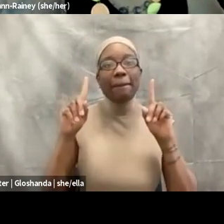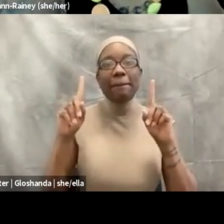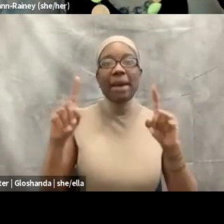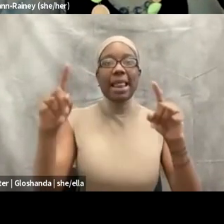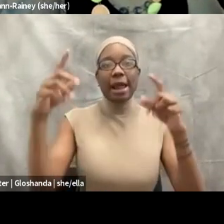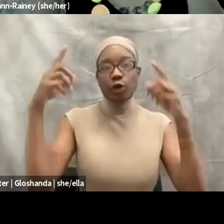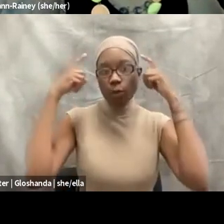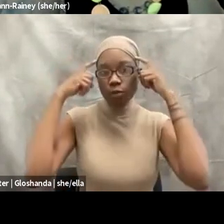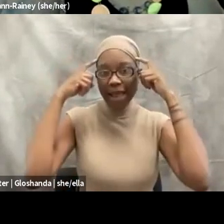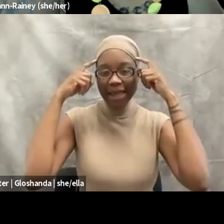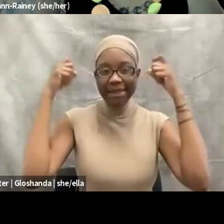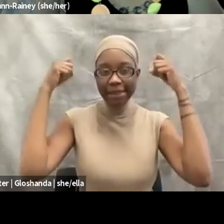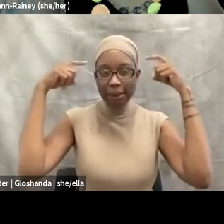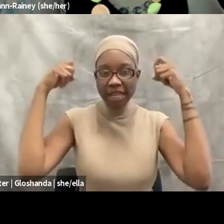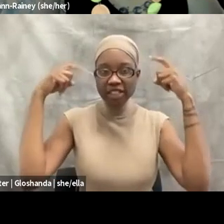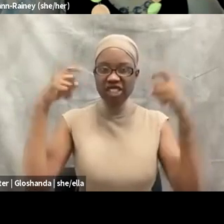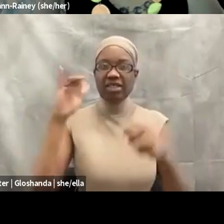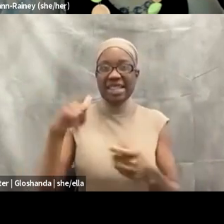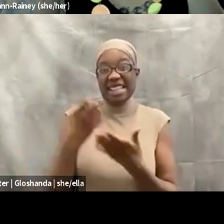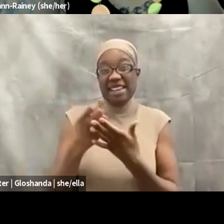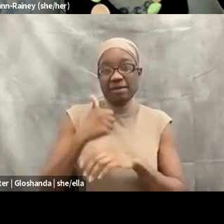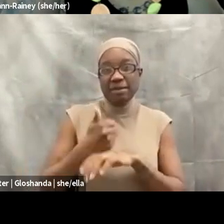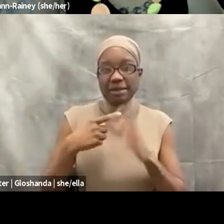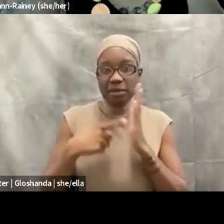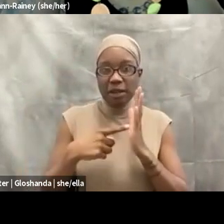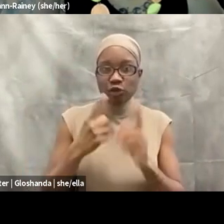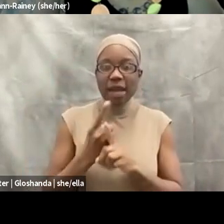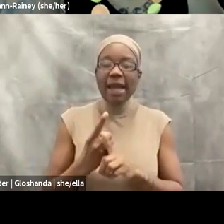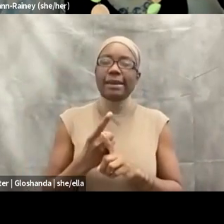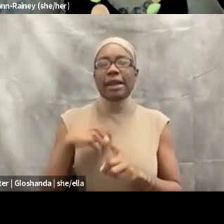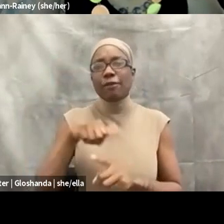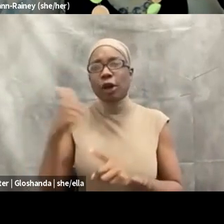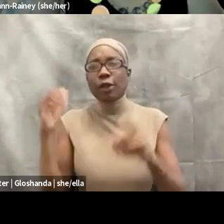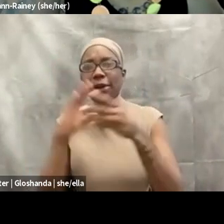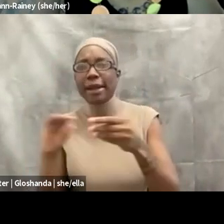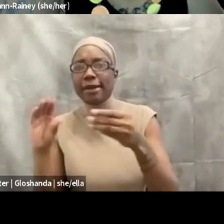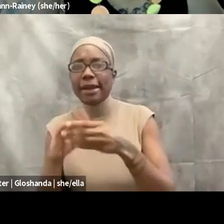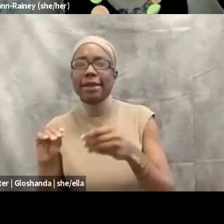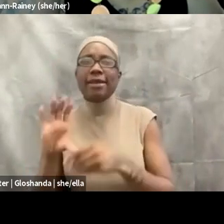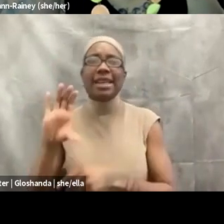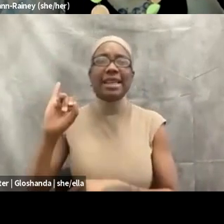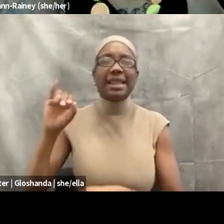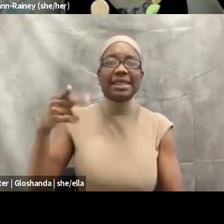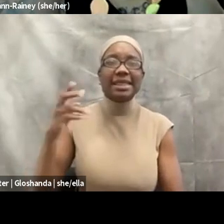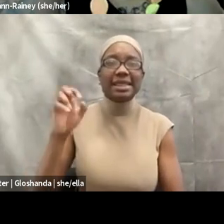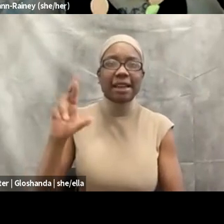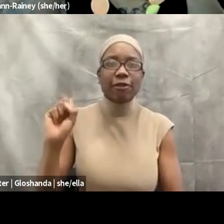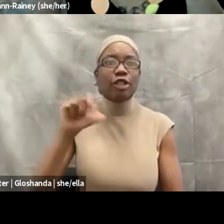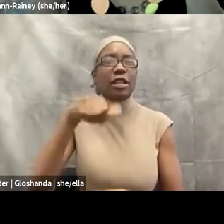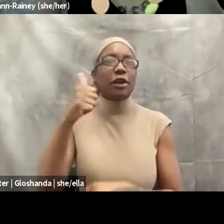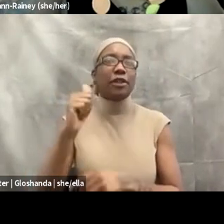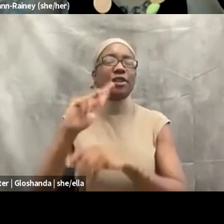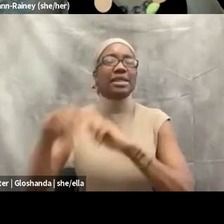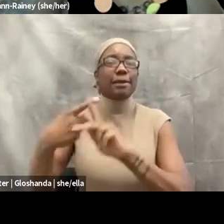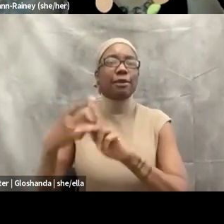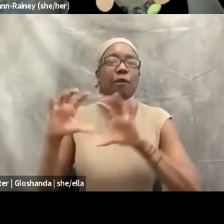group therapy. So for all of us, I think just even to be educated in all of the other options that are out there for us to